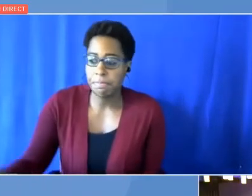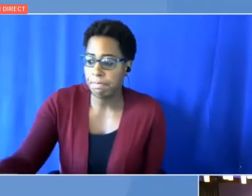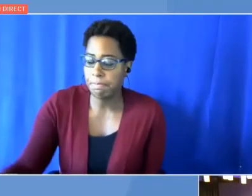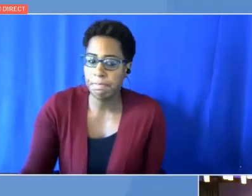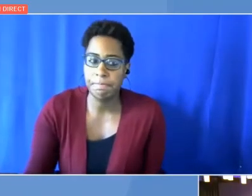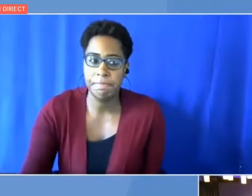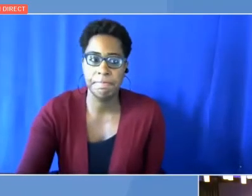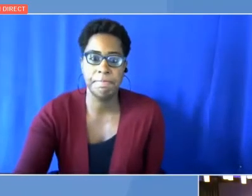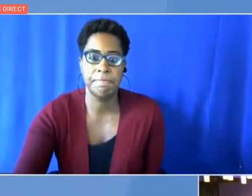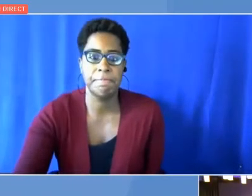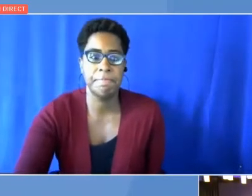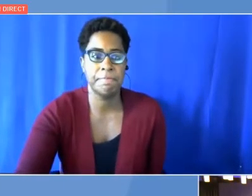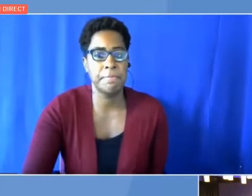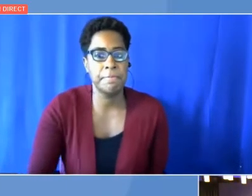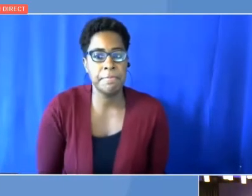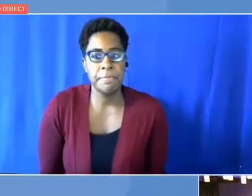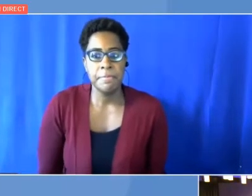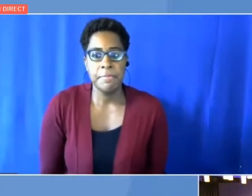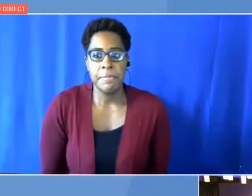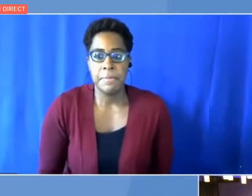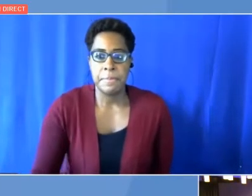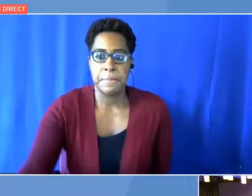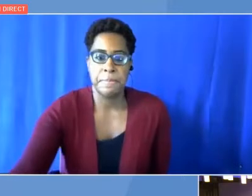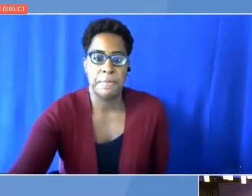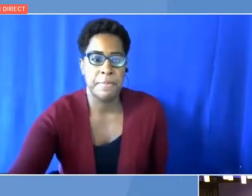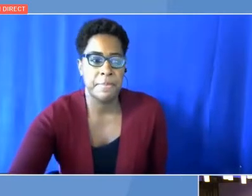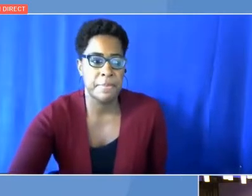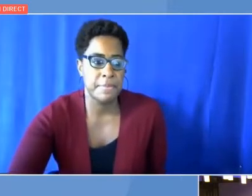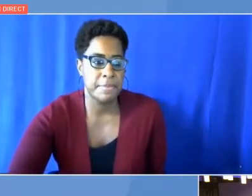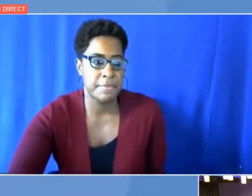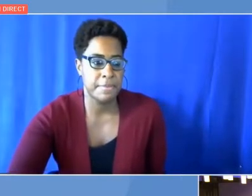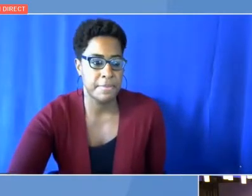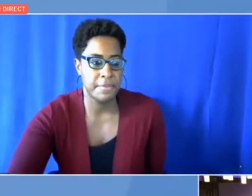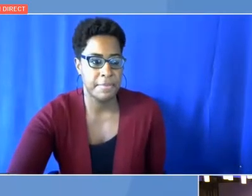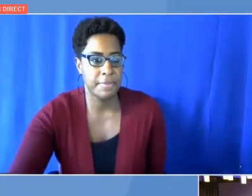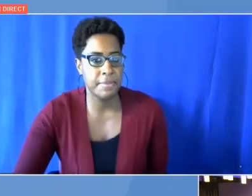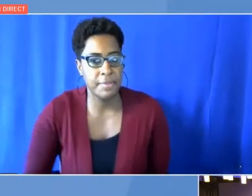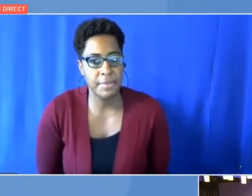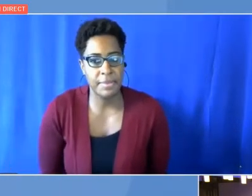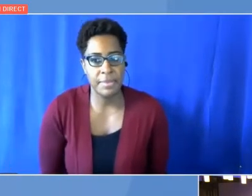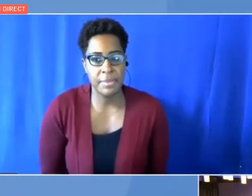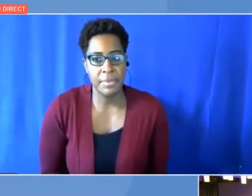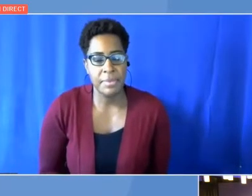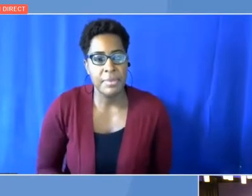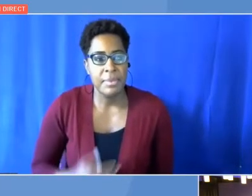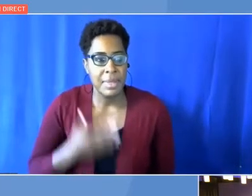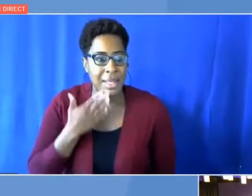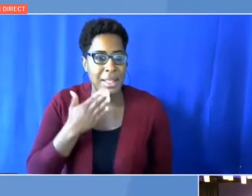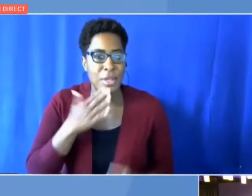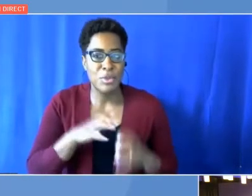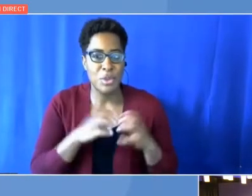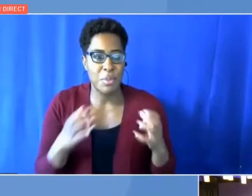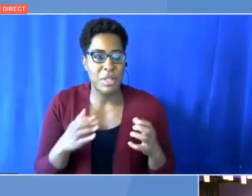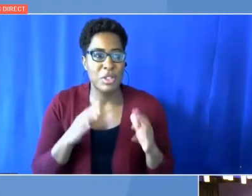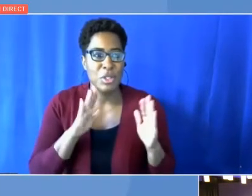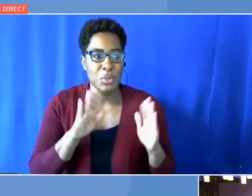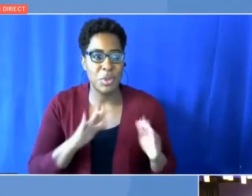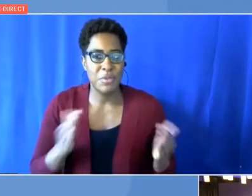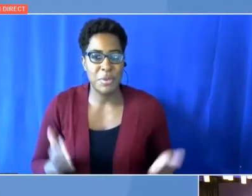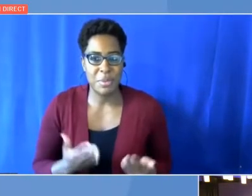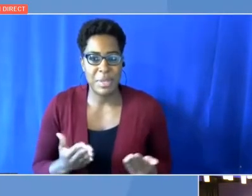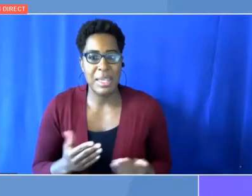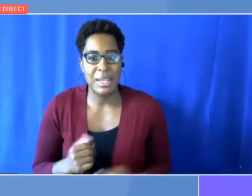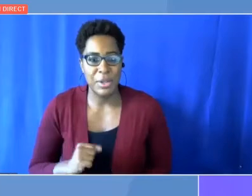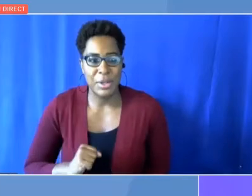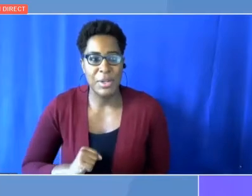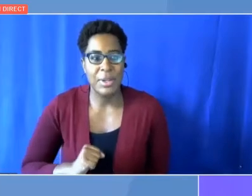Well, thank you very much. And it's a great pleasure to be here this morning. Thank you, Madam Secretary, for convening us and the 6,000 others who, as